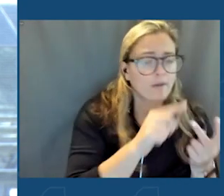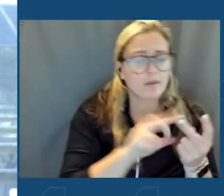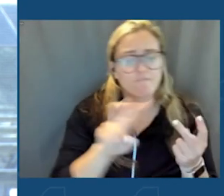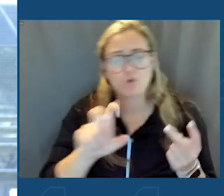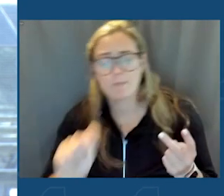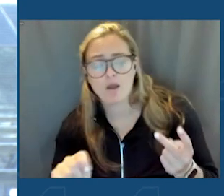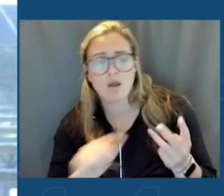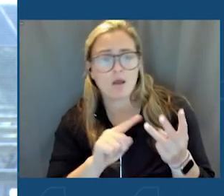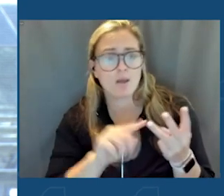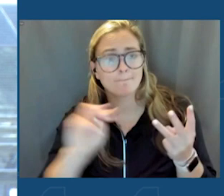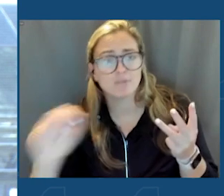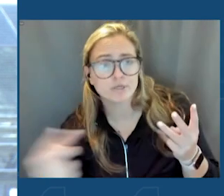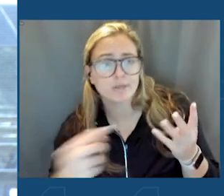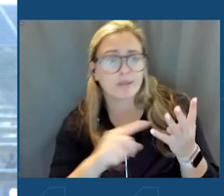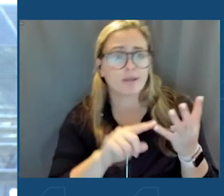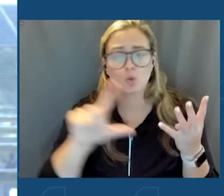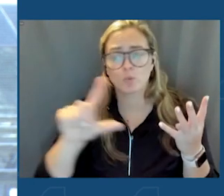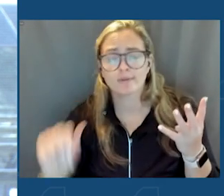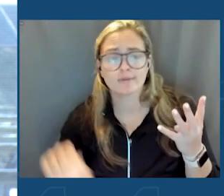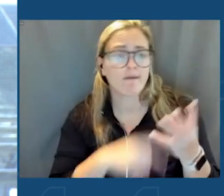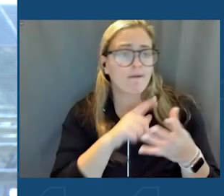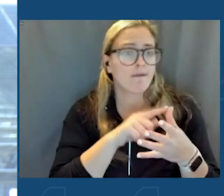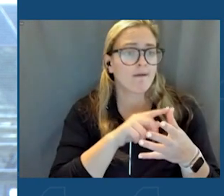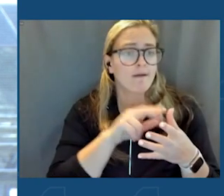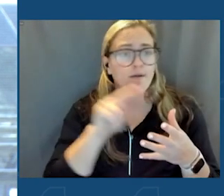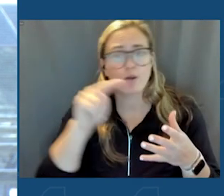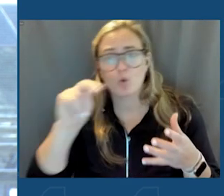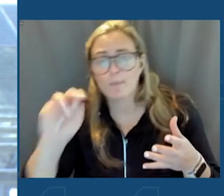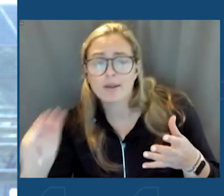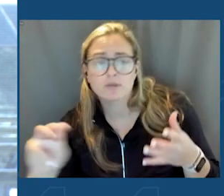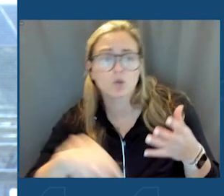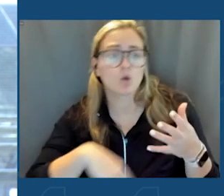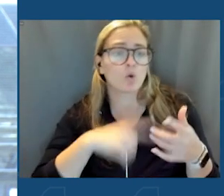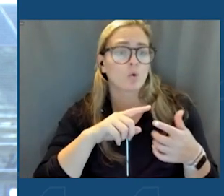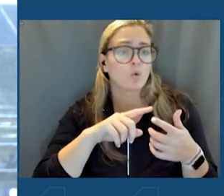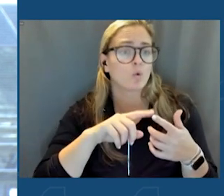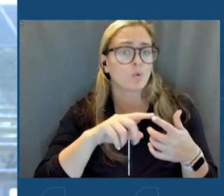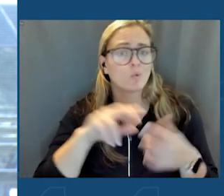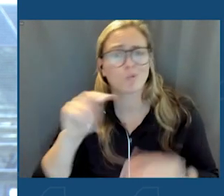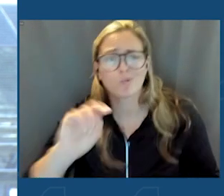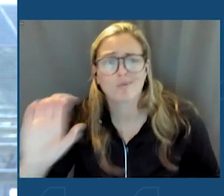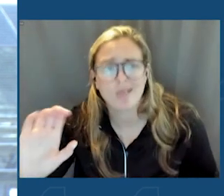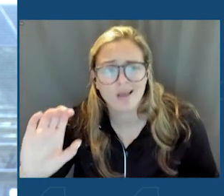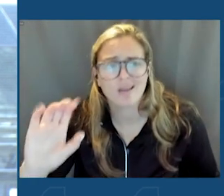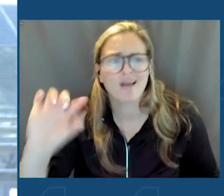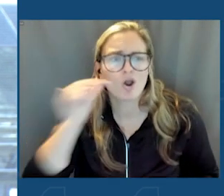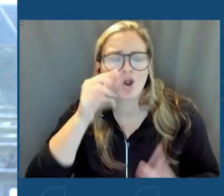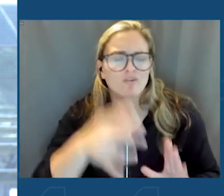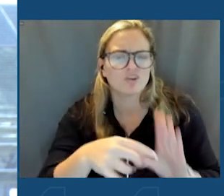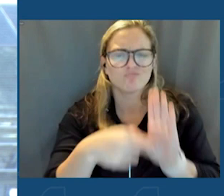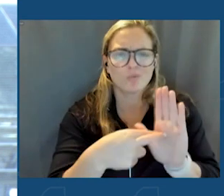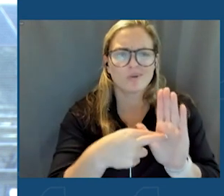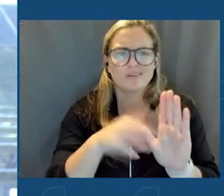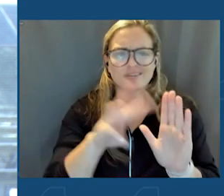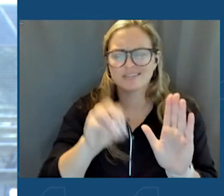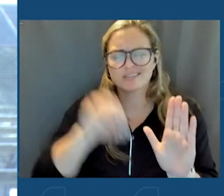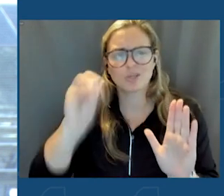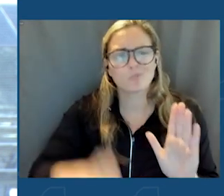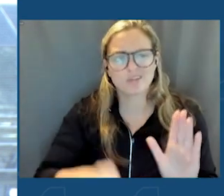from Michigan to Louisiana, from New Mexico to North Carolina, our governors represent nearly 60 percent of the U.S. economy